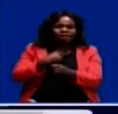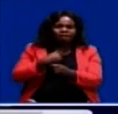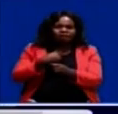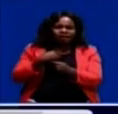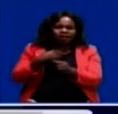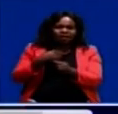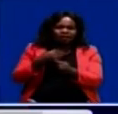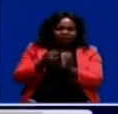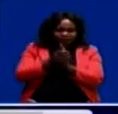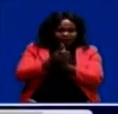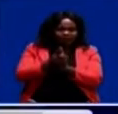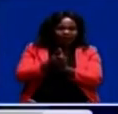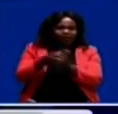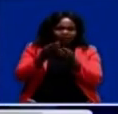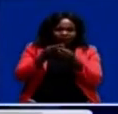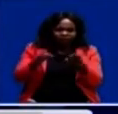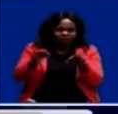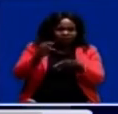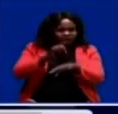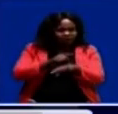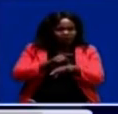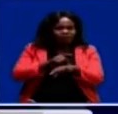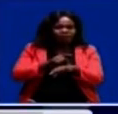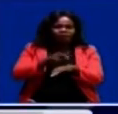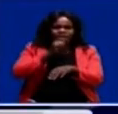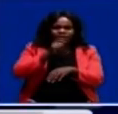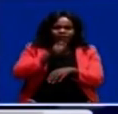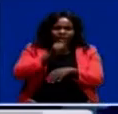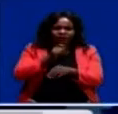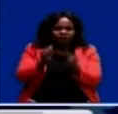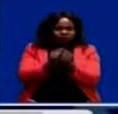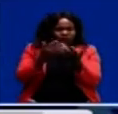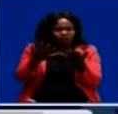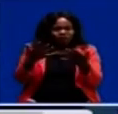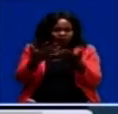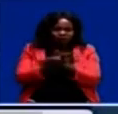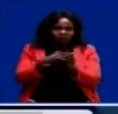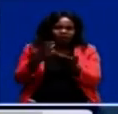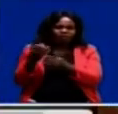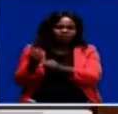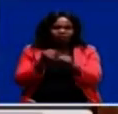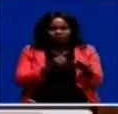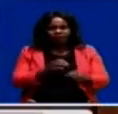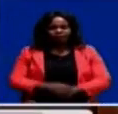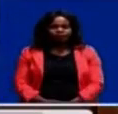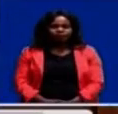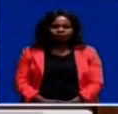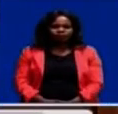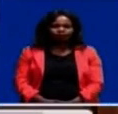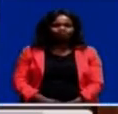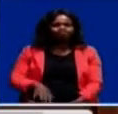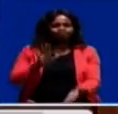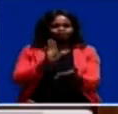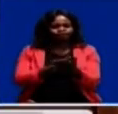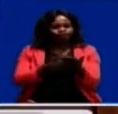press and the right for journalists to practice without fear or favor from its inception. We believe that a media council, once